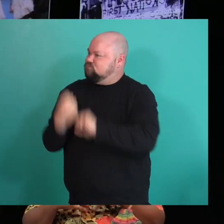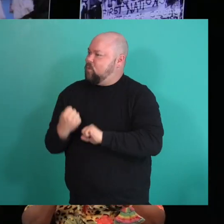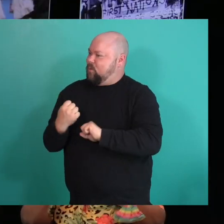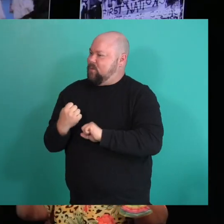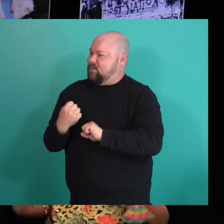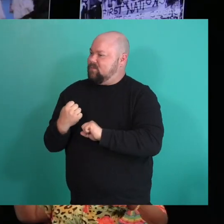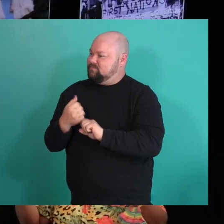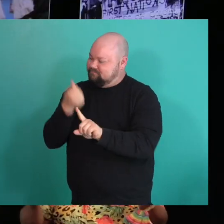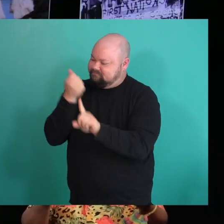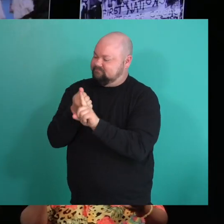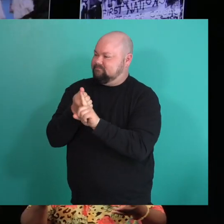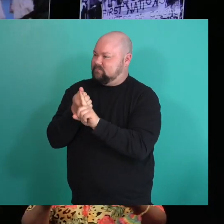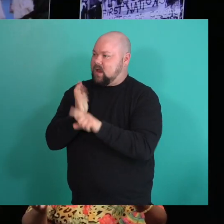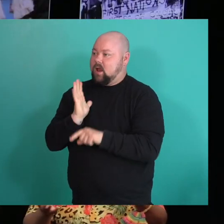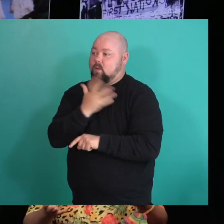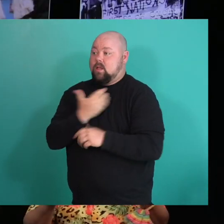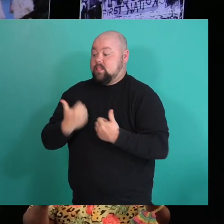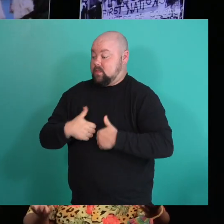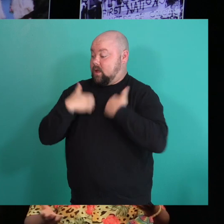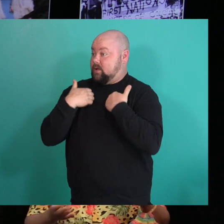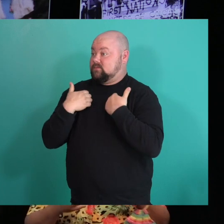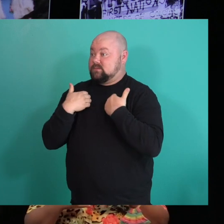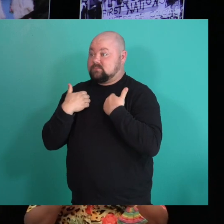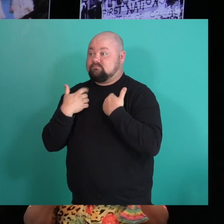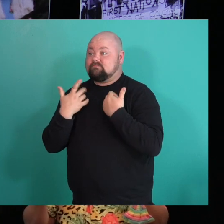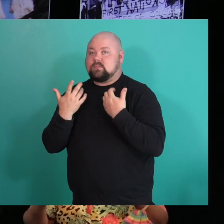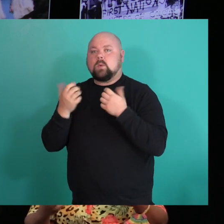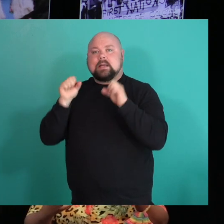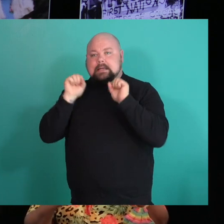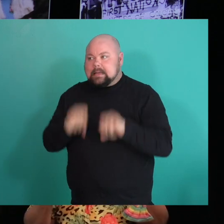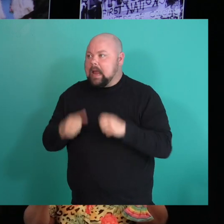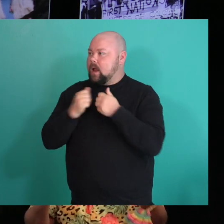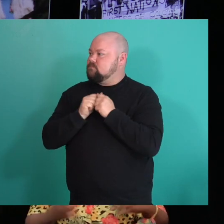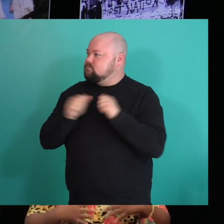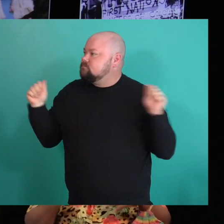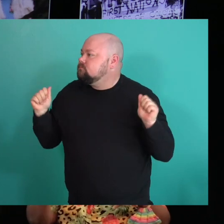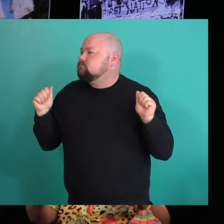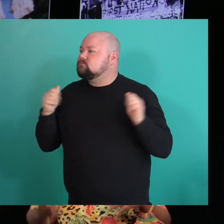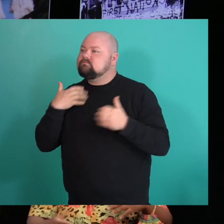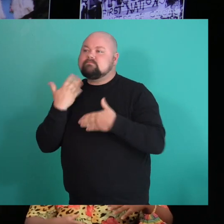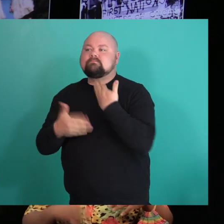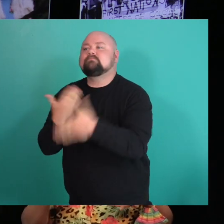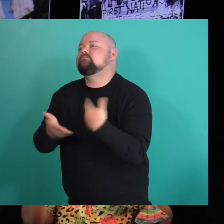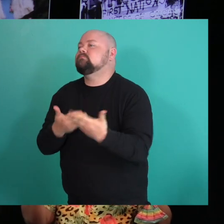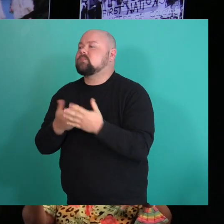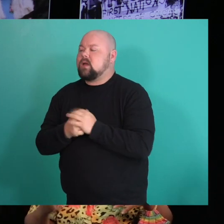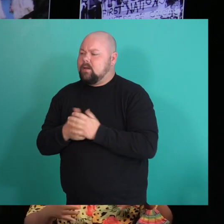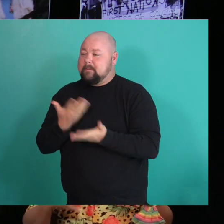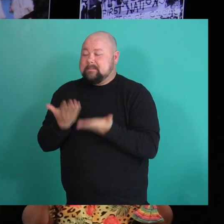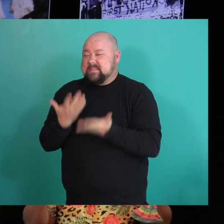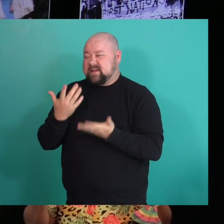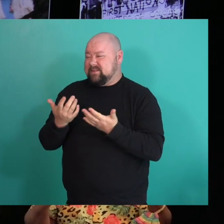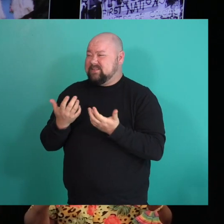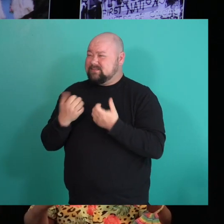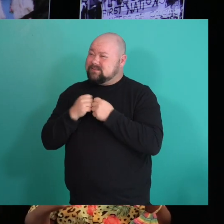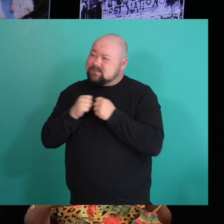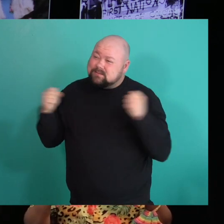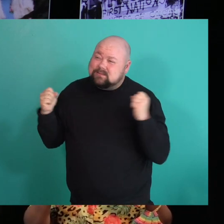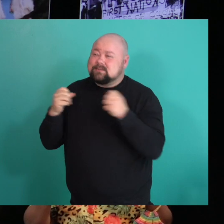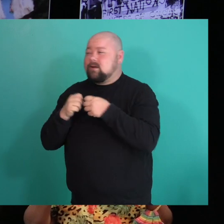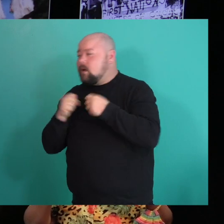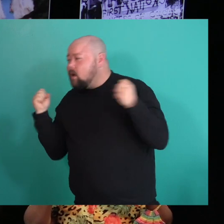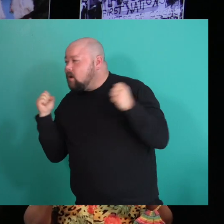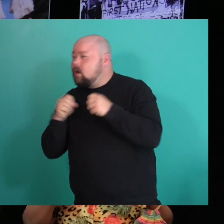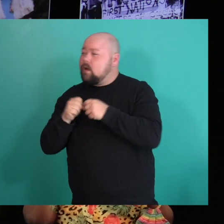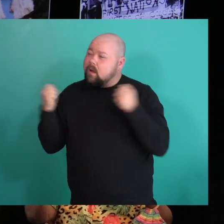to live our lives as authentically as we can, even though it might seem kind of draining constantly, like coming out. Cause you don't really think about